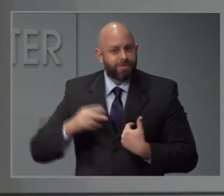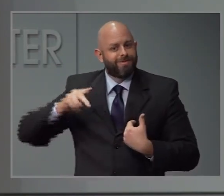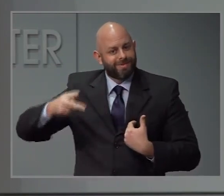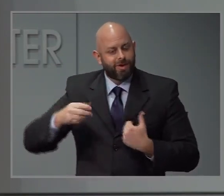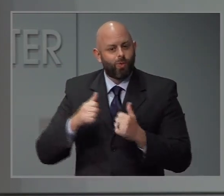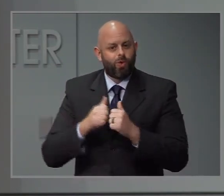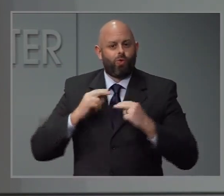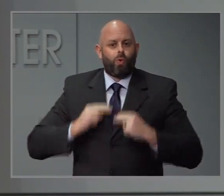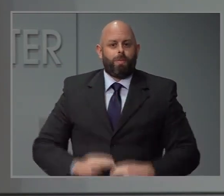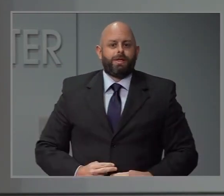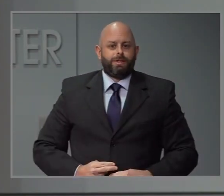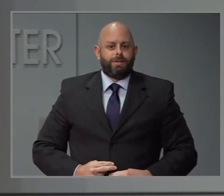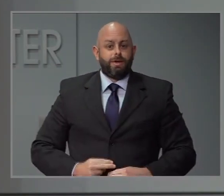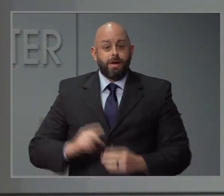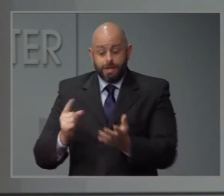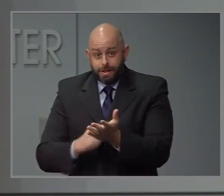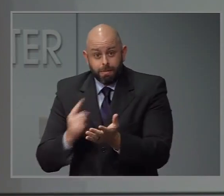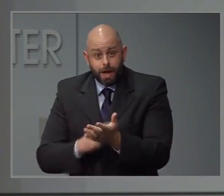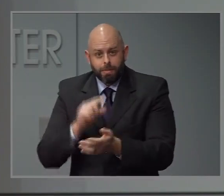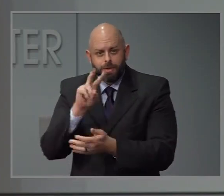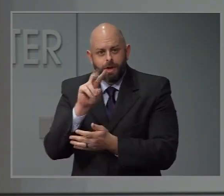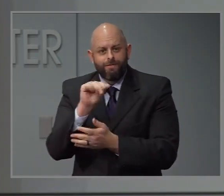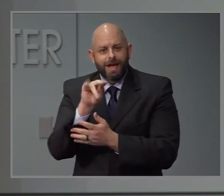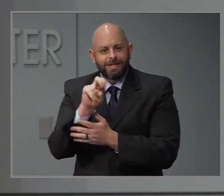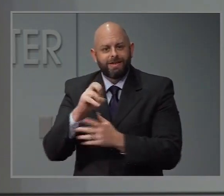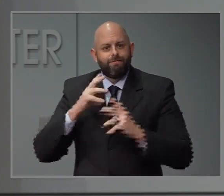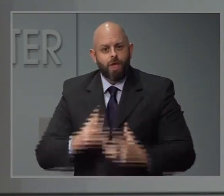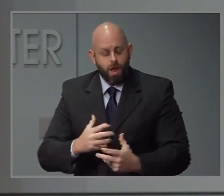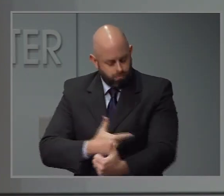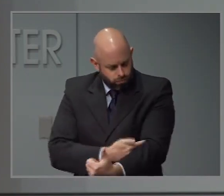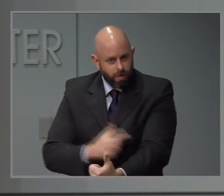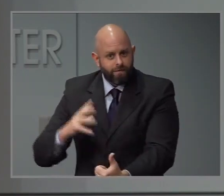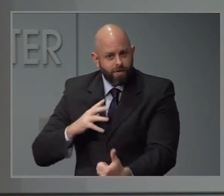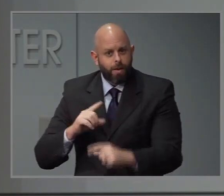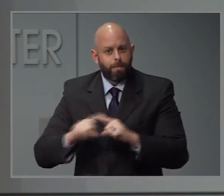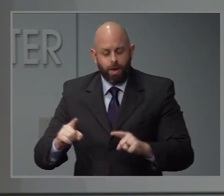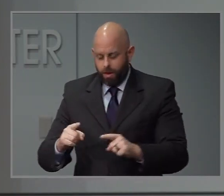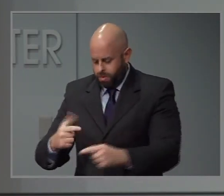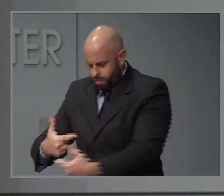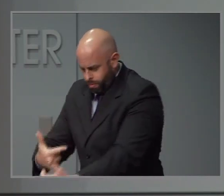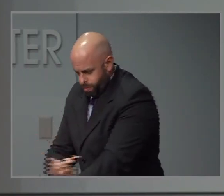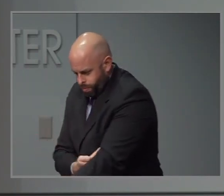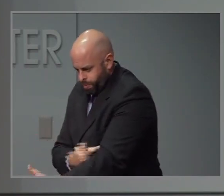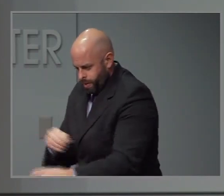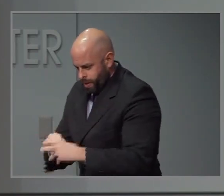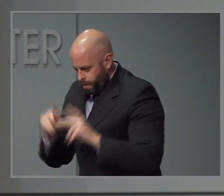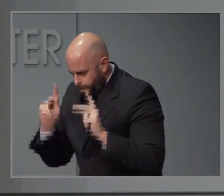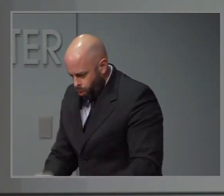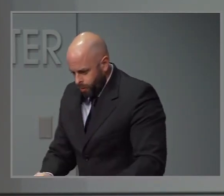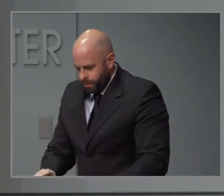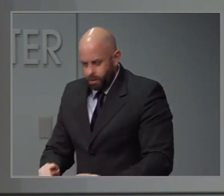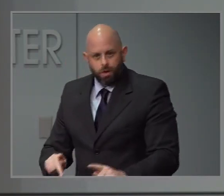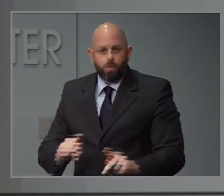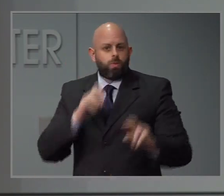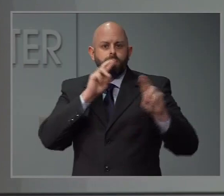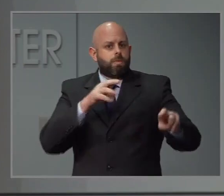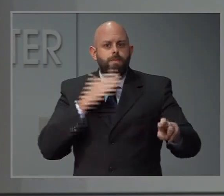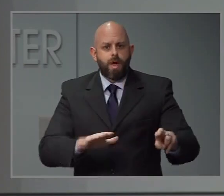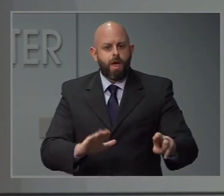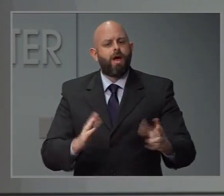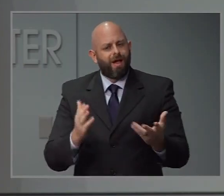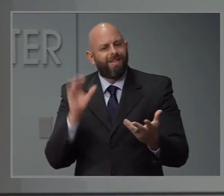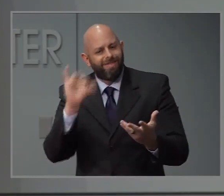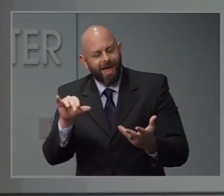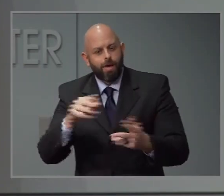Sometimes the vaccine itself is fine, but then they want to see your immune response. That's what a vaccine is meant to do. It's meant to stimulate your immune